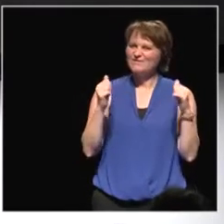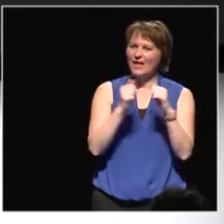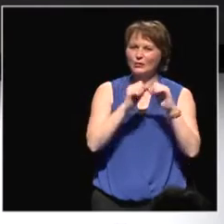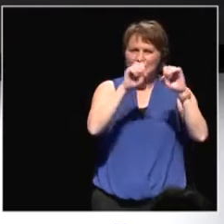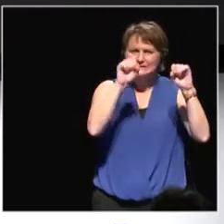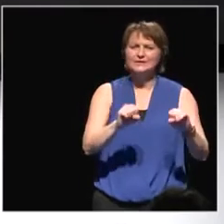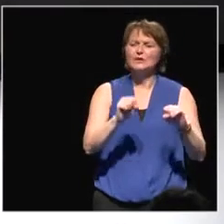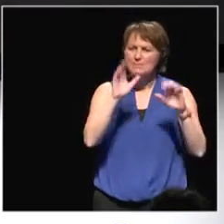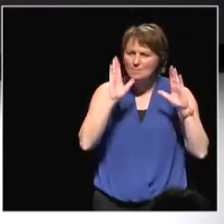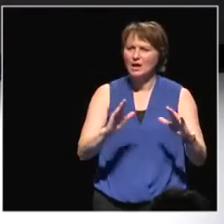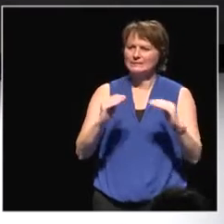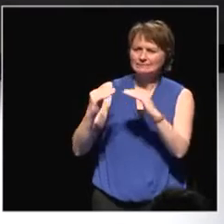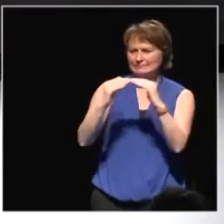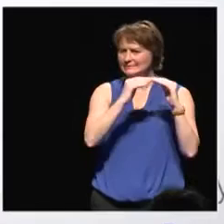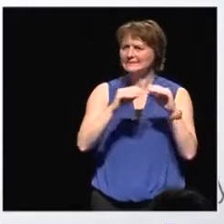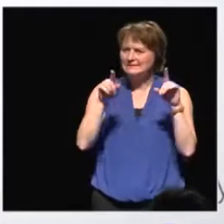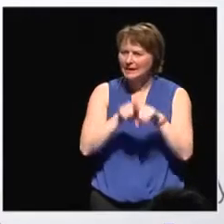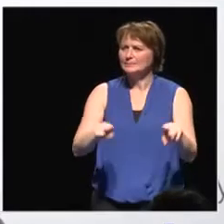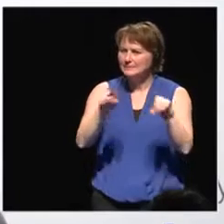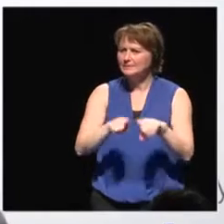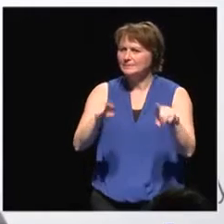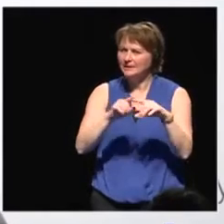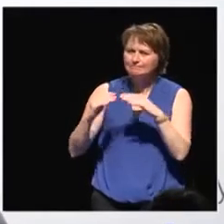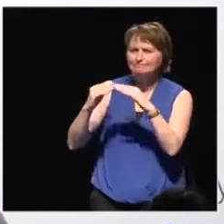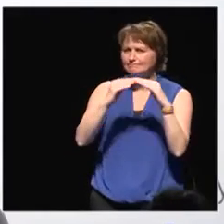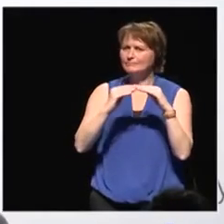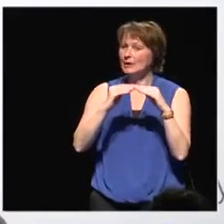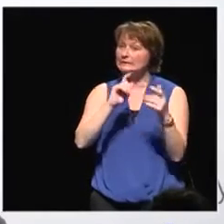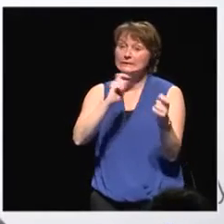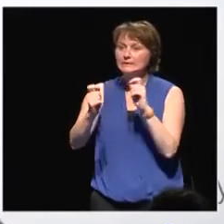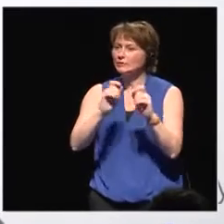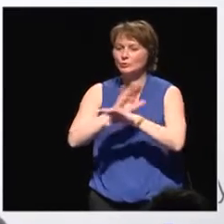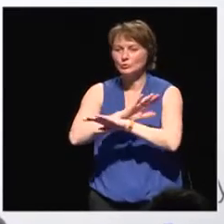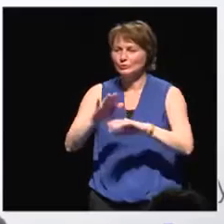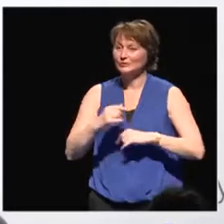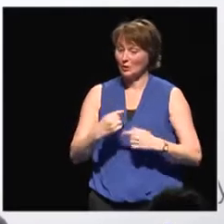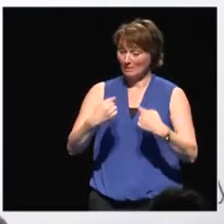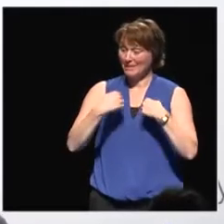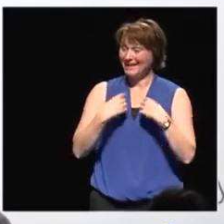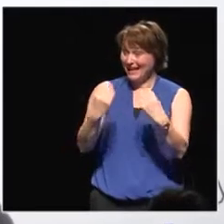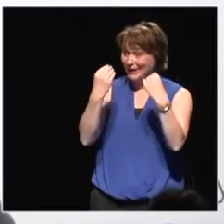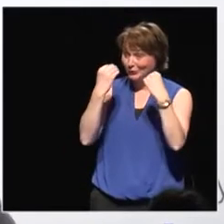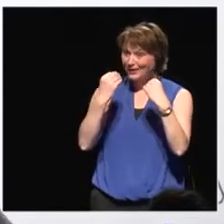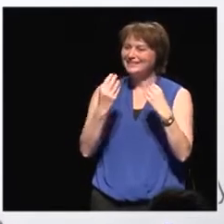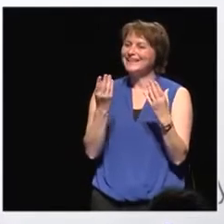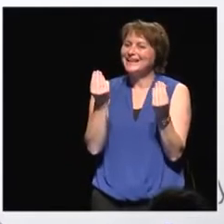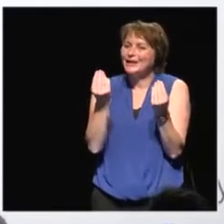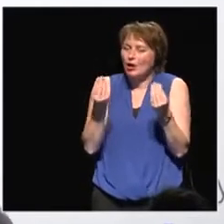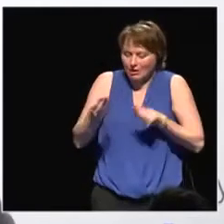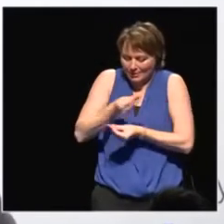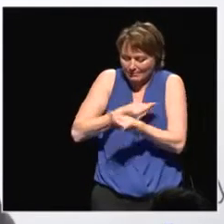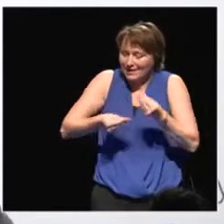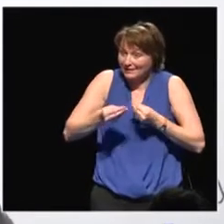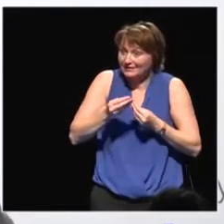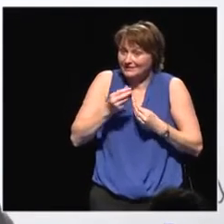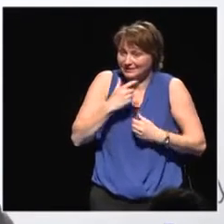We want to have consistent value systems. And by training as an economist, when we do